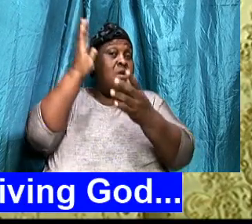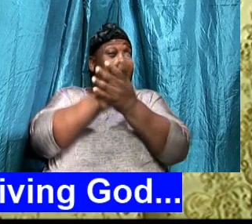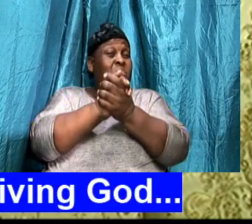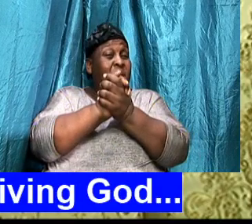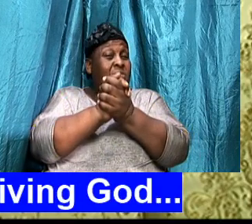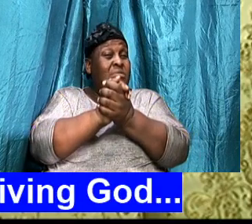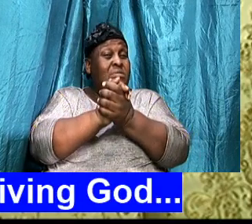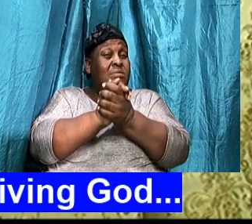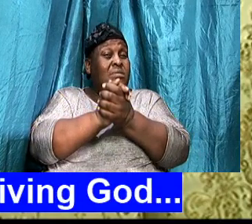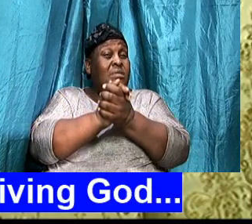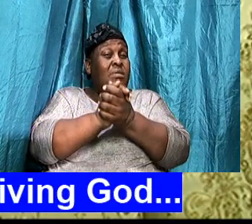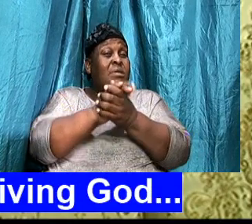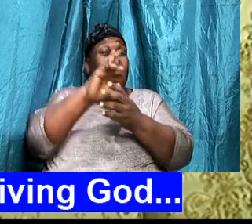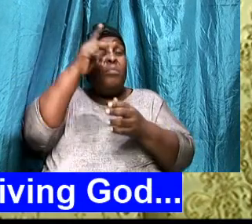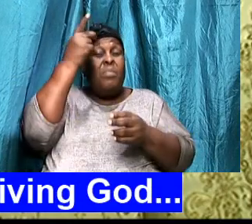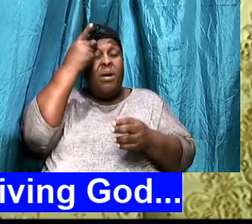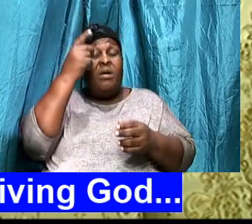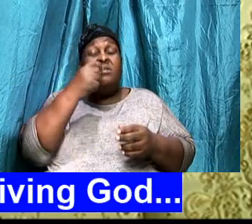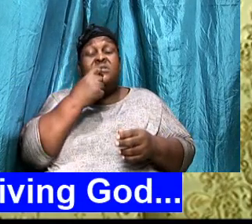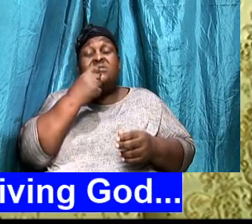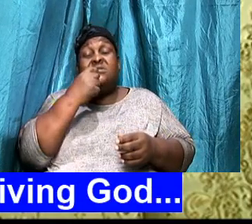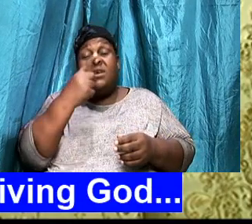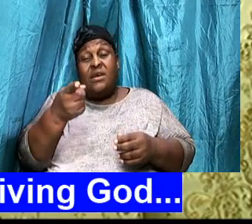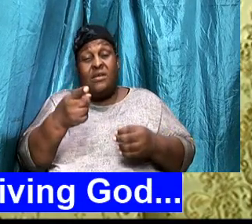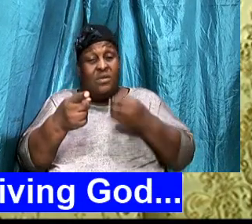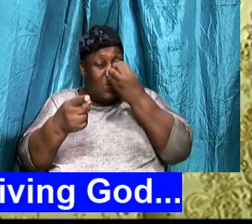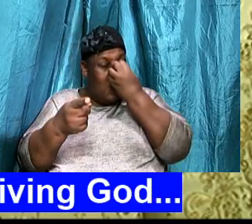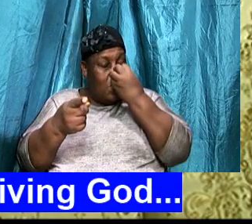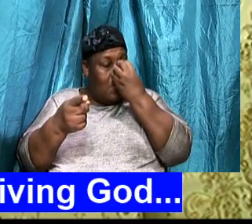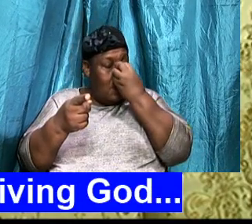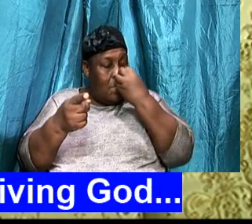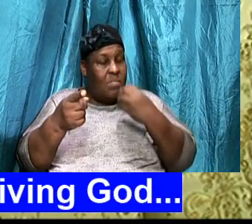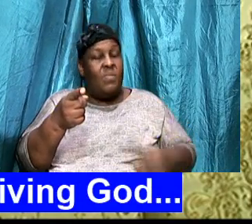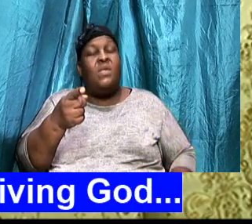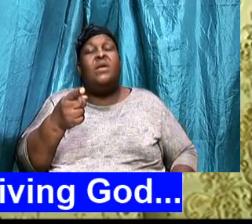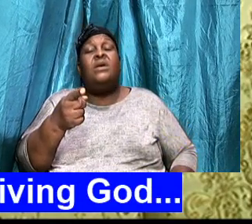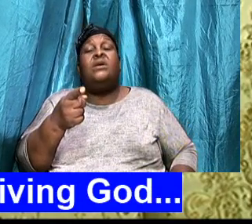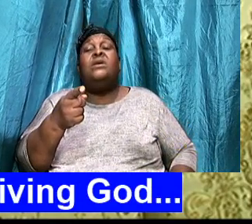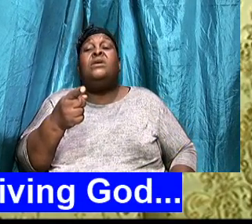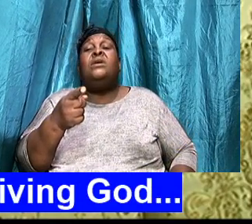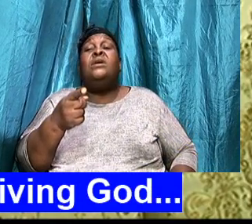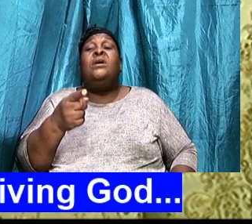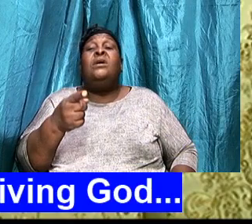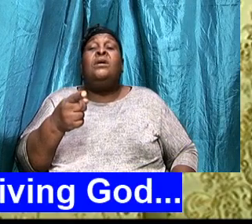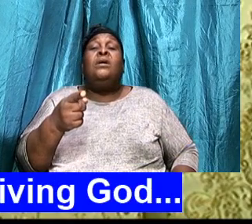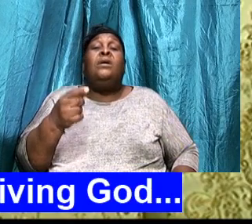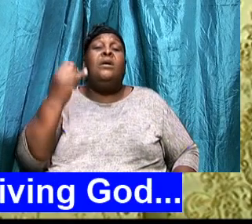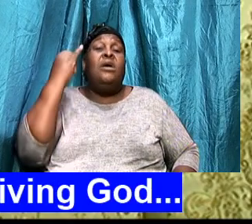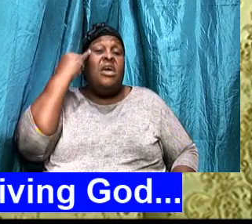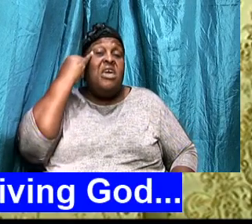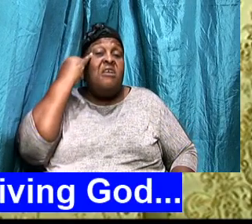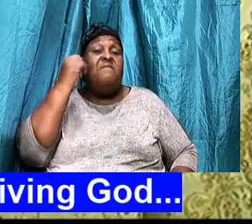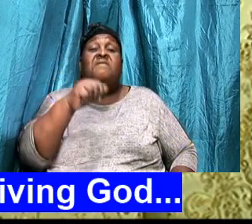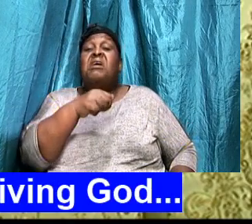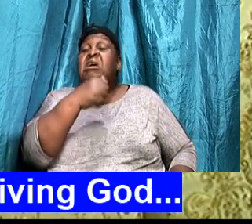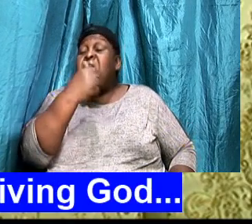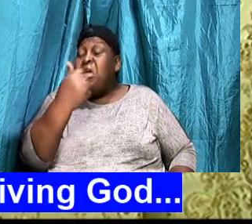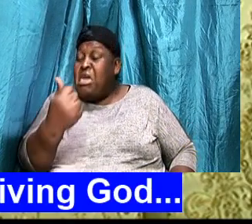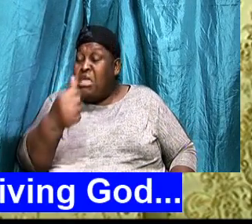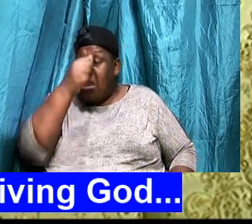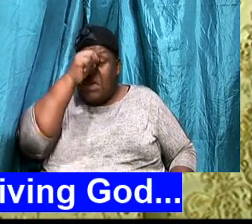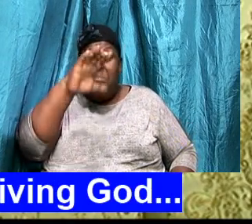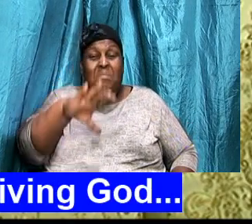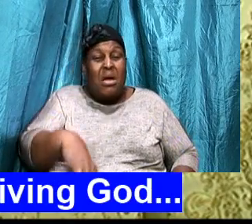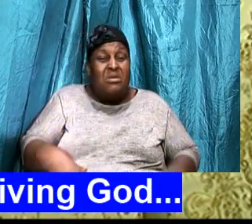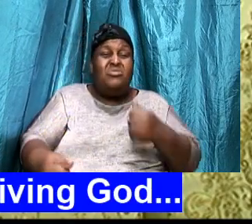Paul said, In first Corinthians, Three, Verses 17, He says that, If any man, Destroy the